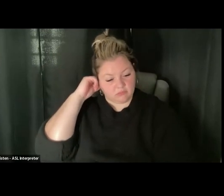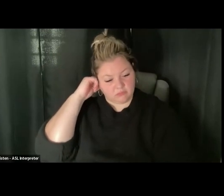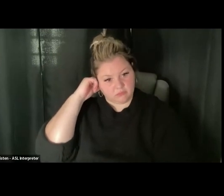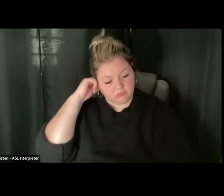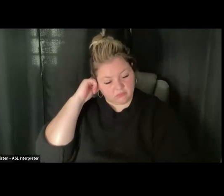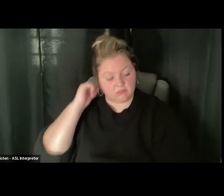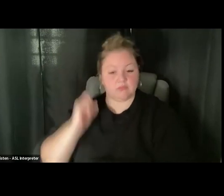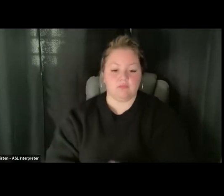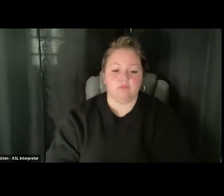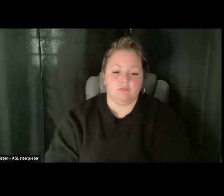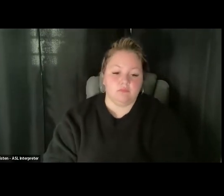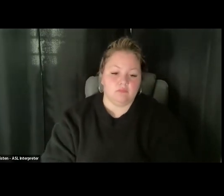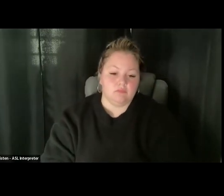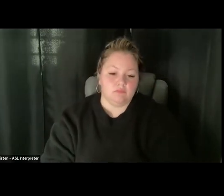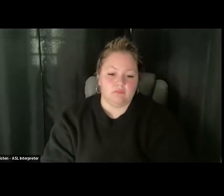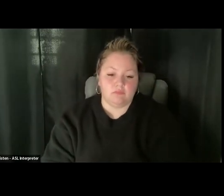Sure.